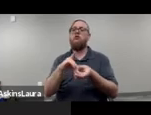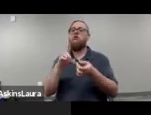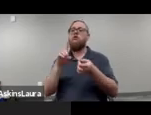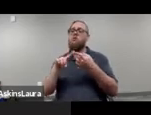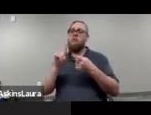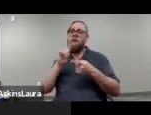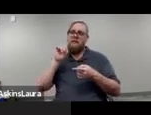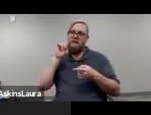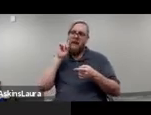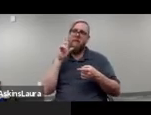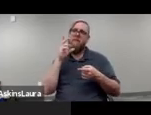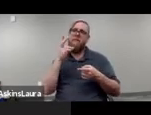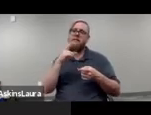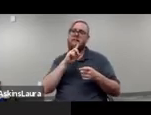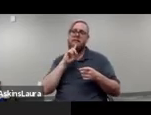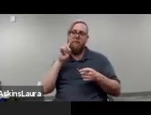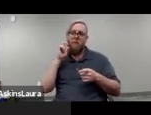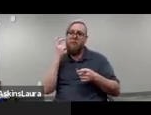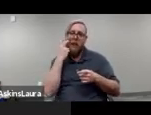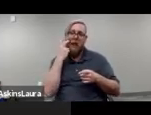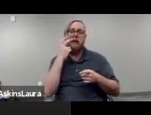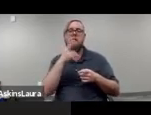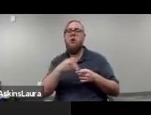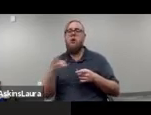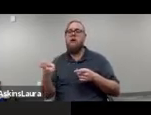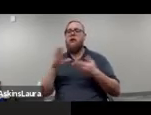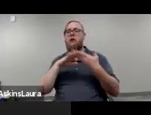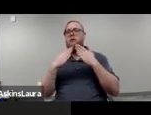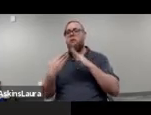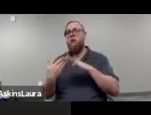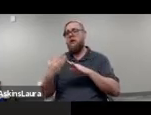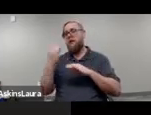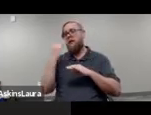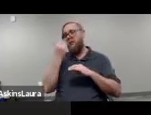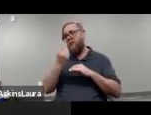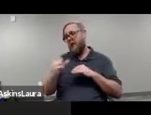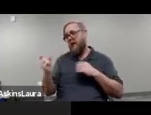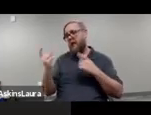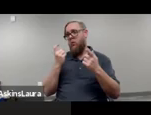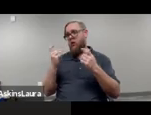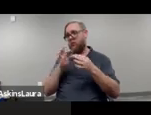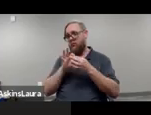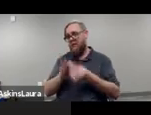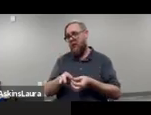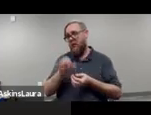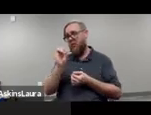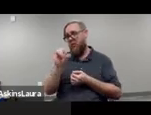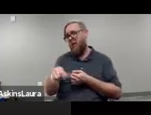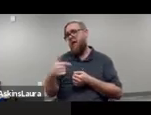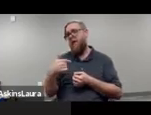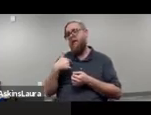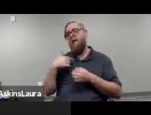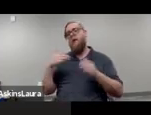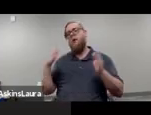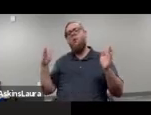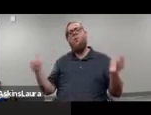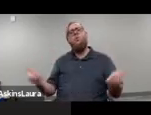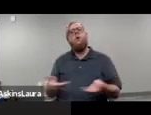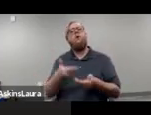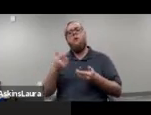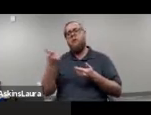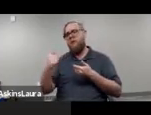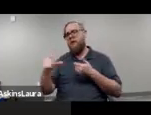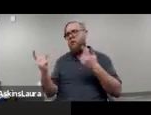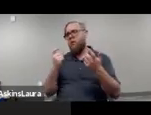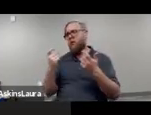the deaf, deaf-blind, part of hearing community. So if you have questions related to that community, I would welcome those questions.